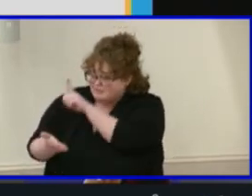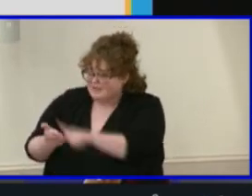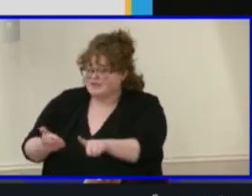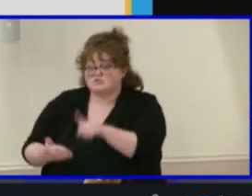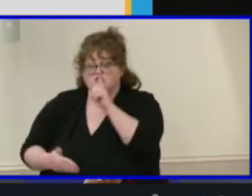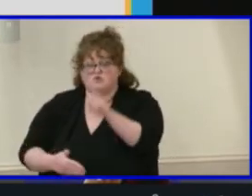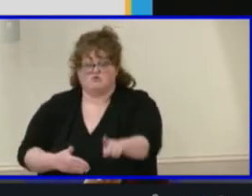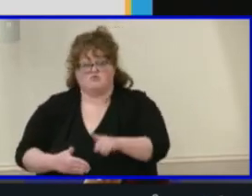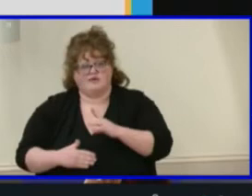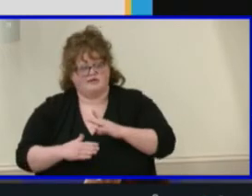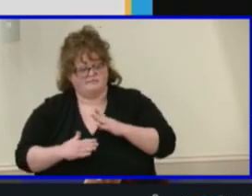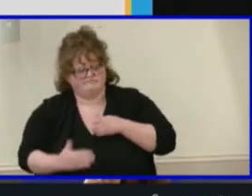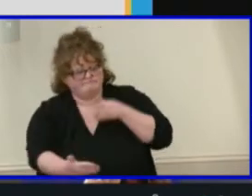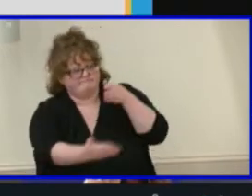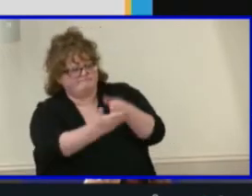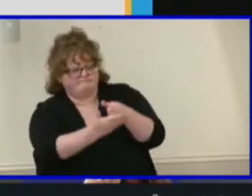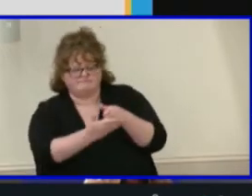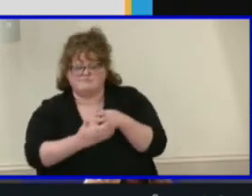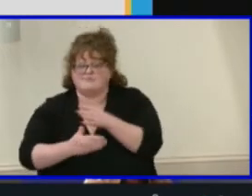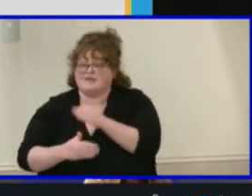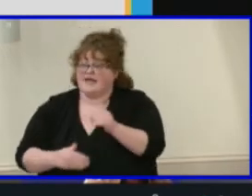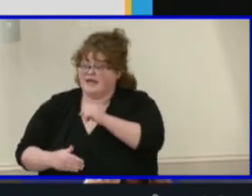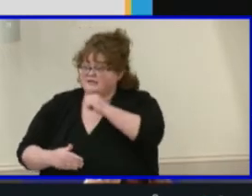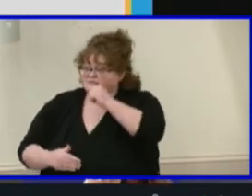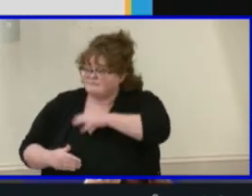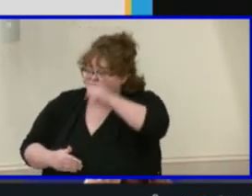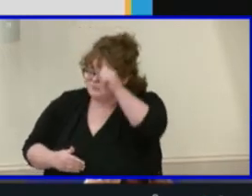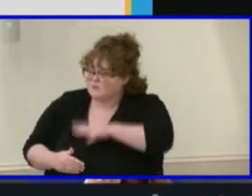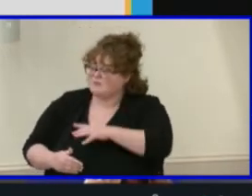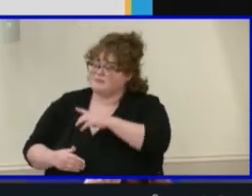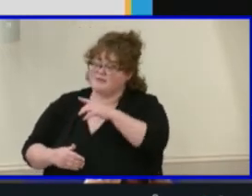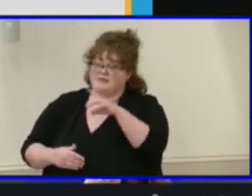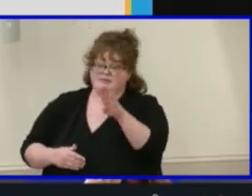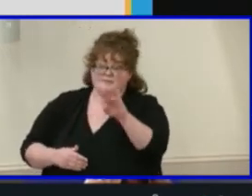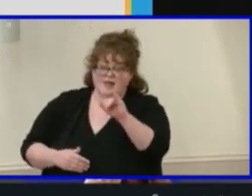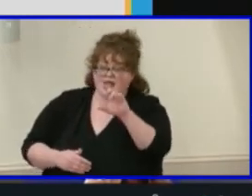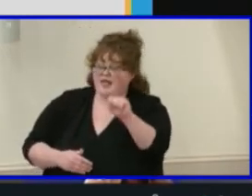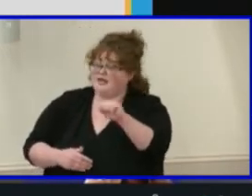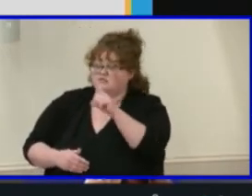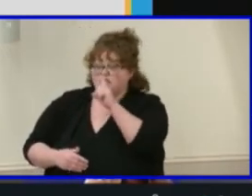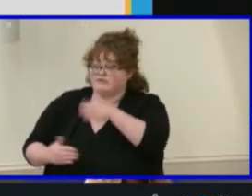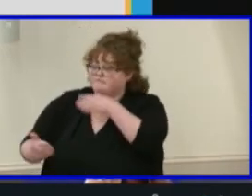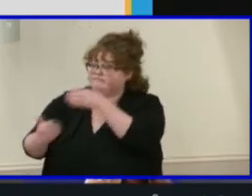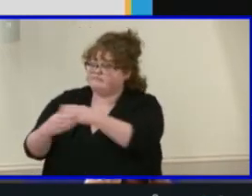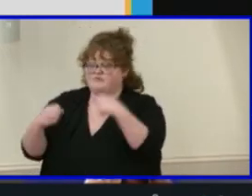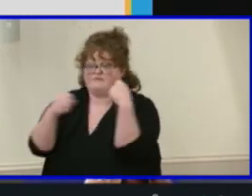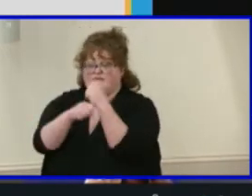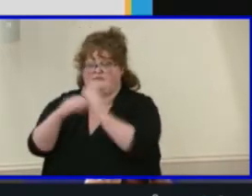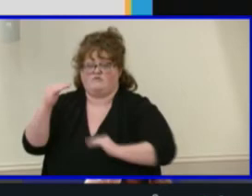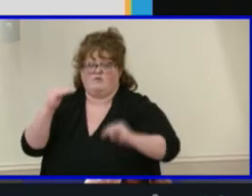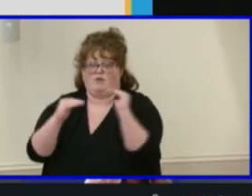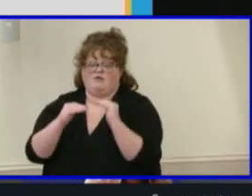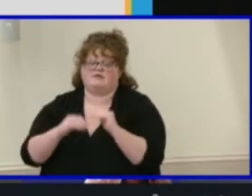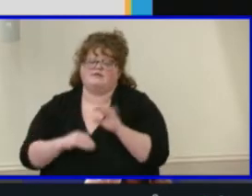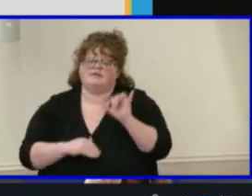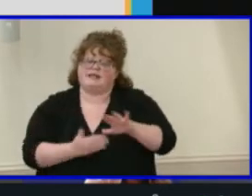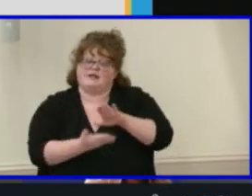where others feared to tread. The Maggie L. Walker Governor's School was established in 1991.